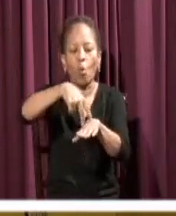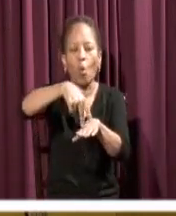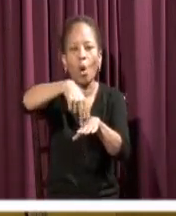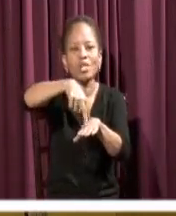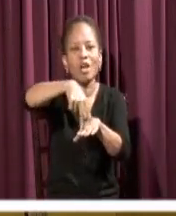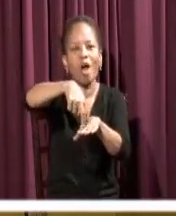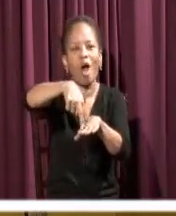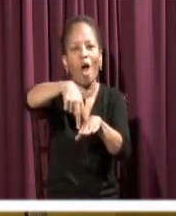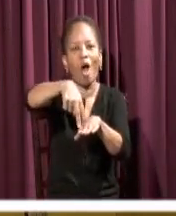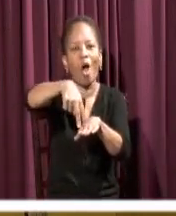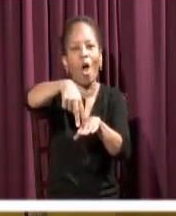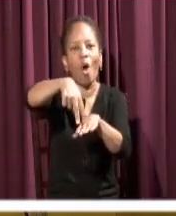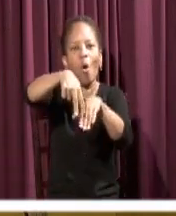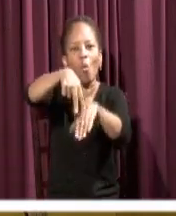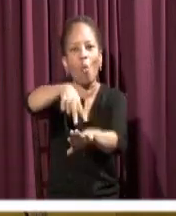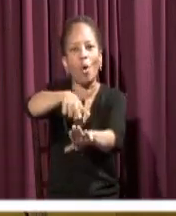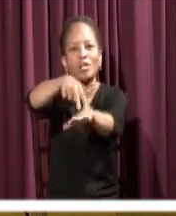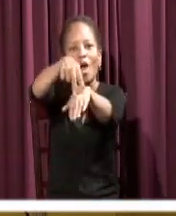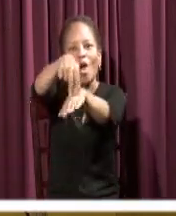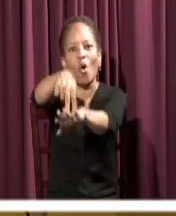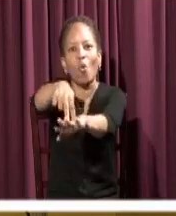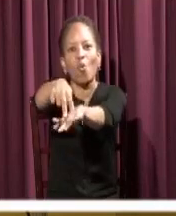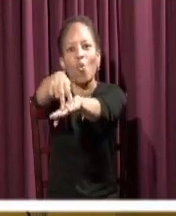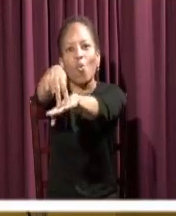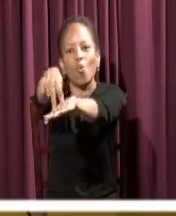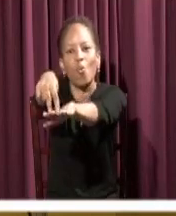And the boy is terrified. They're just terrified.